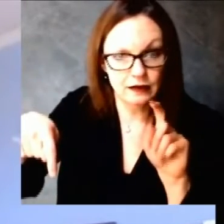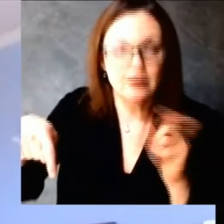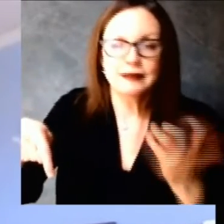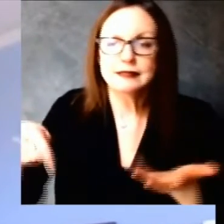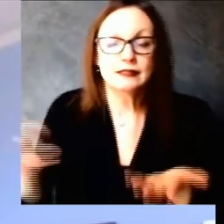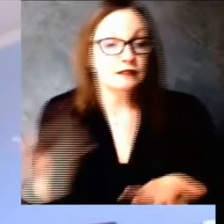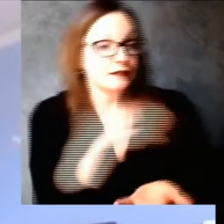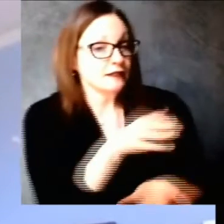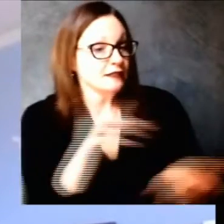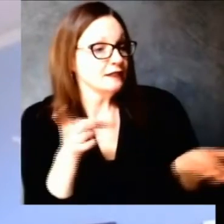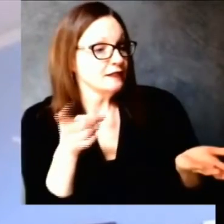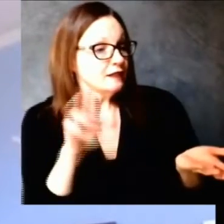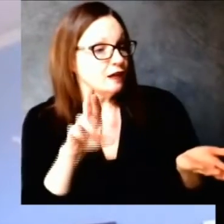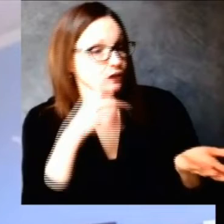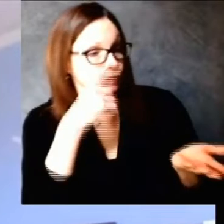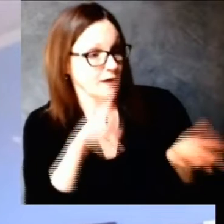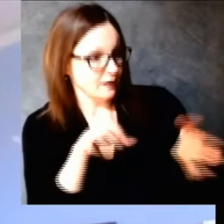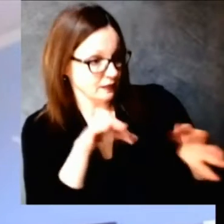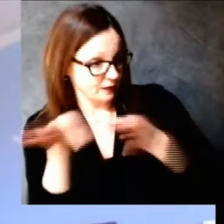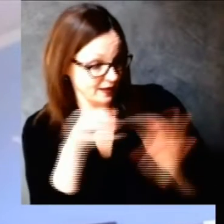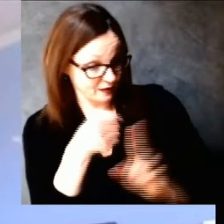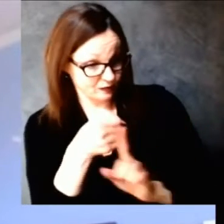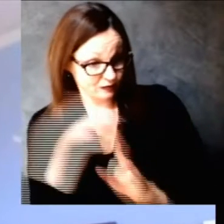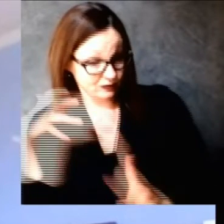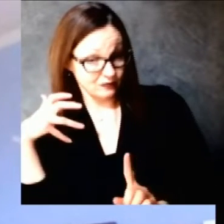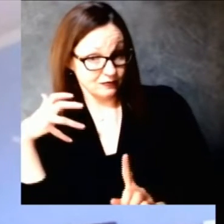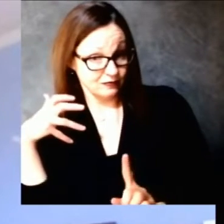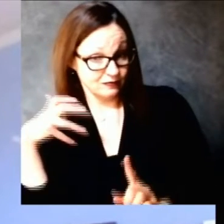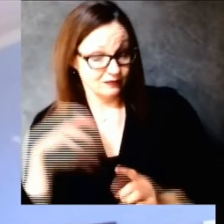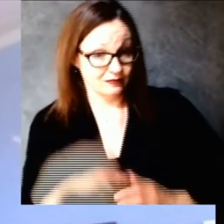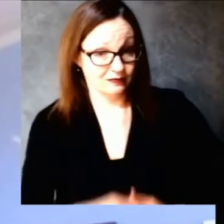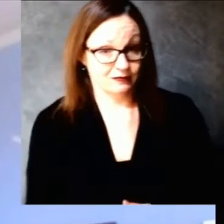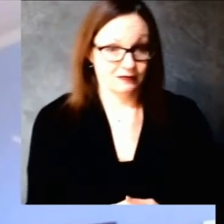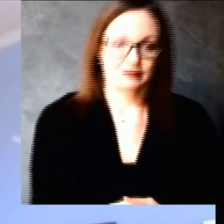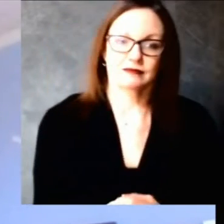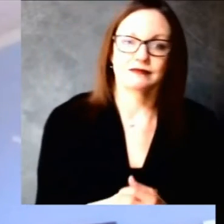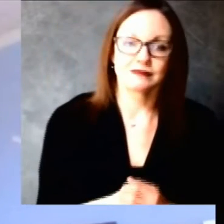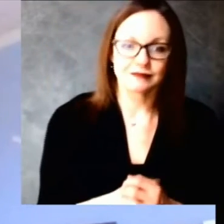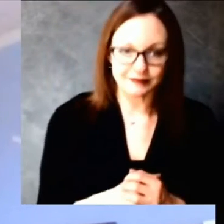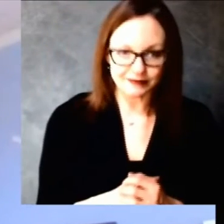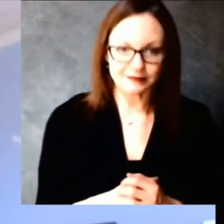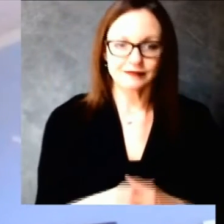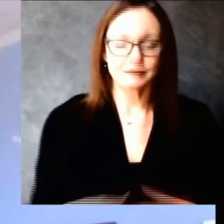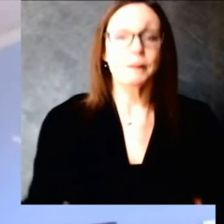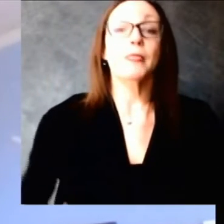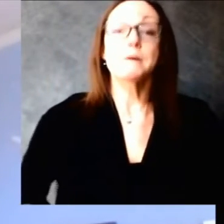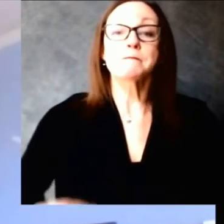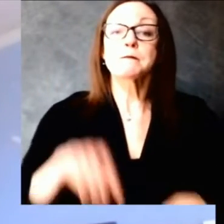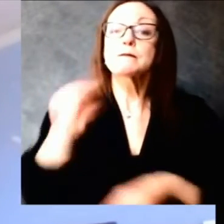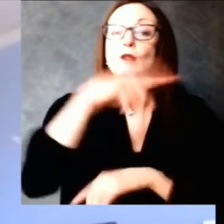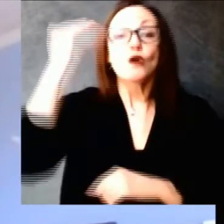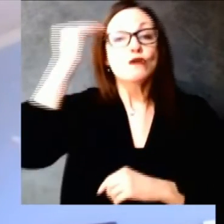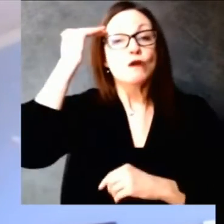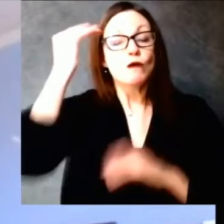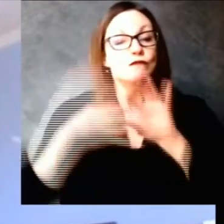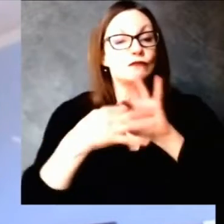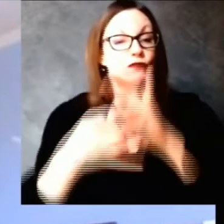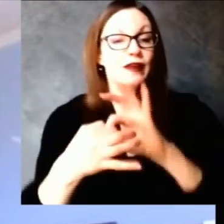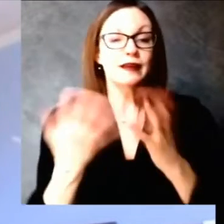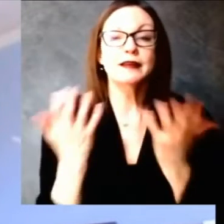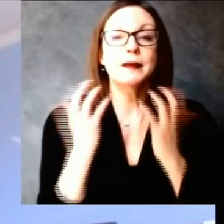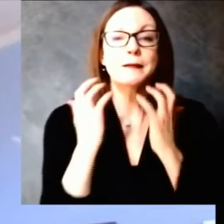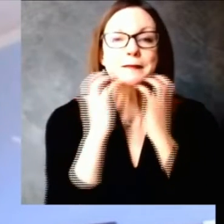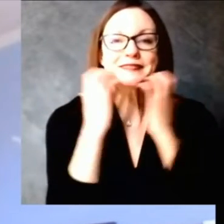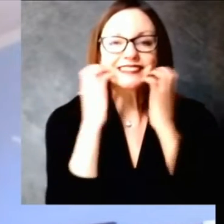to 98 percent effective but we know that you know during measles outbreaks that it can circulate and find those